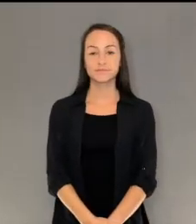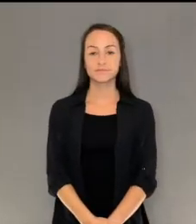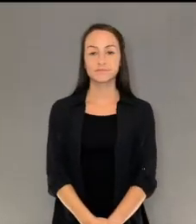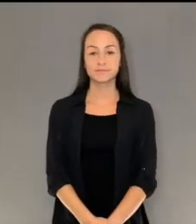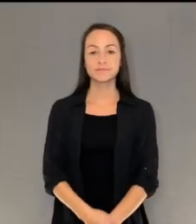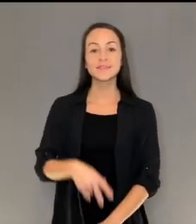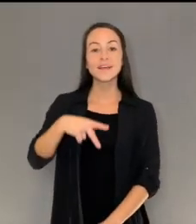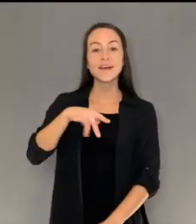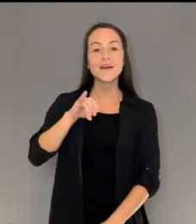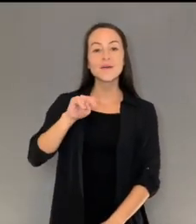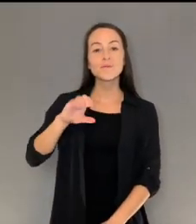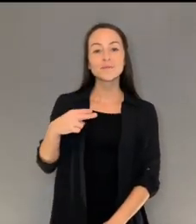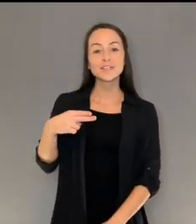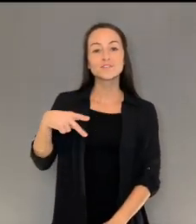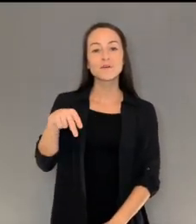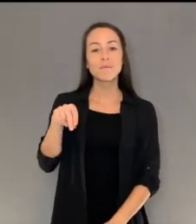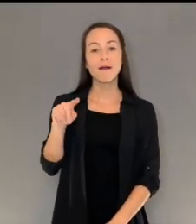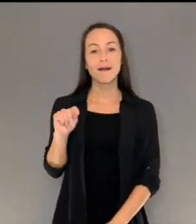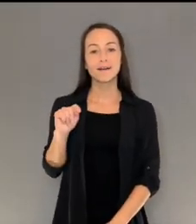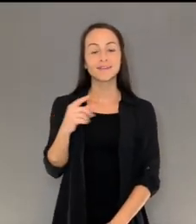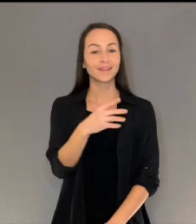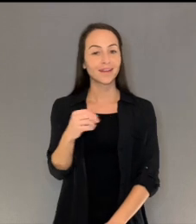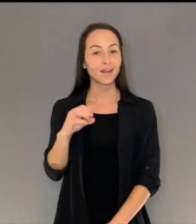Pinch Pot and Coil Pot